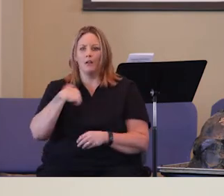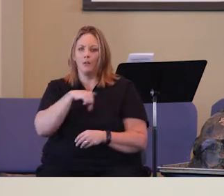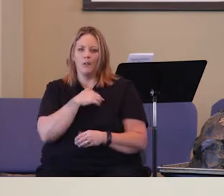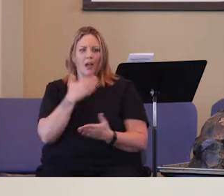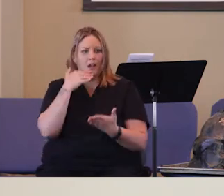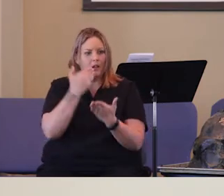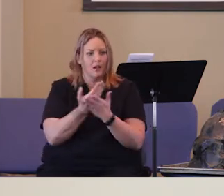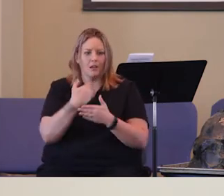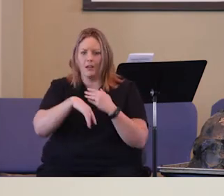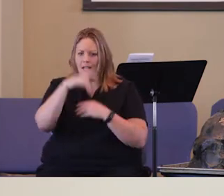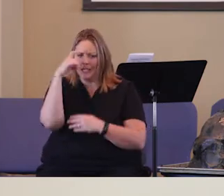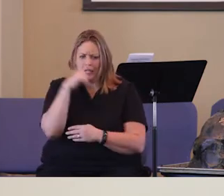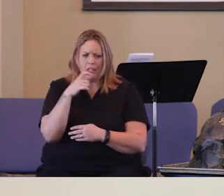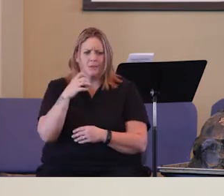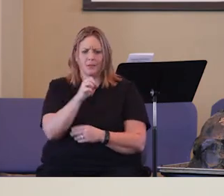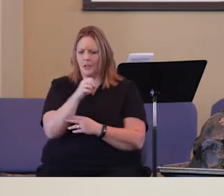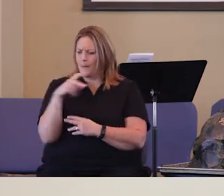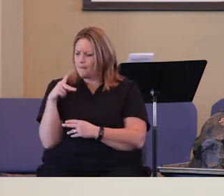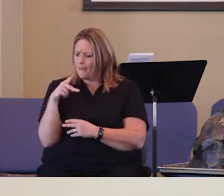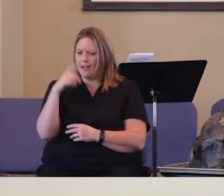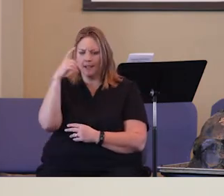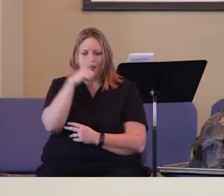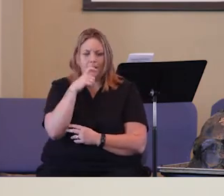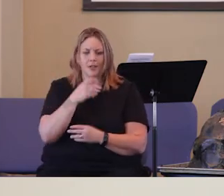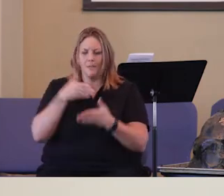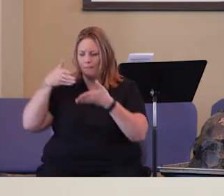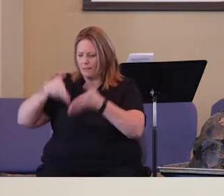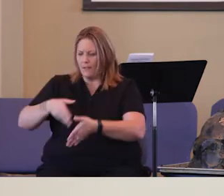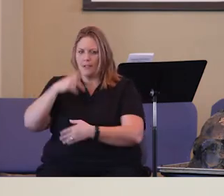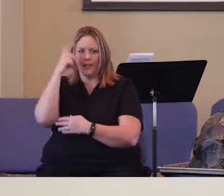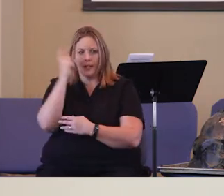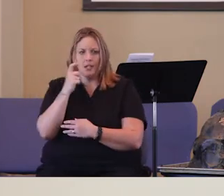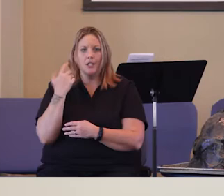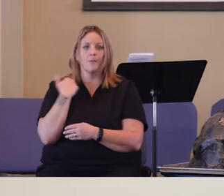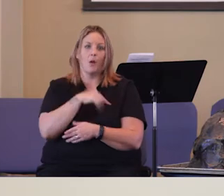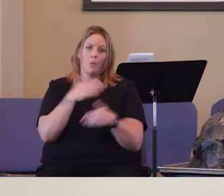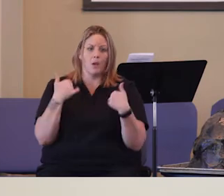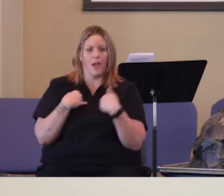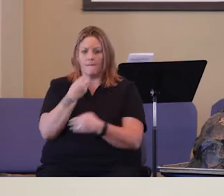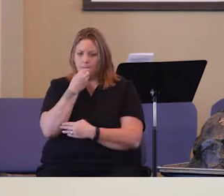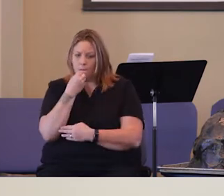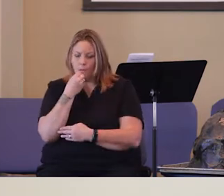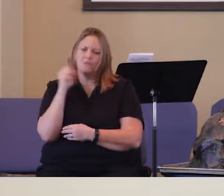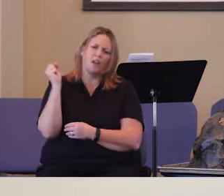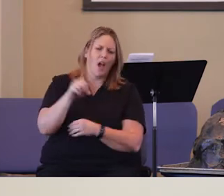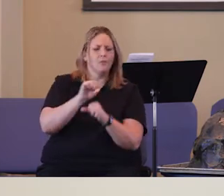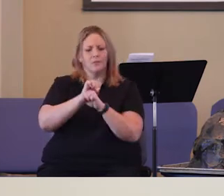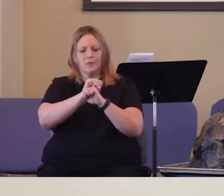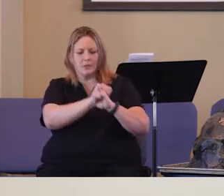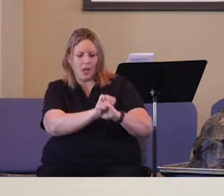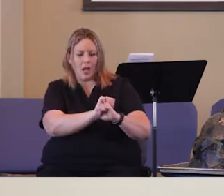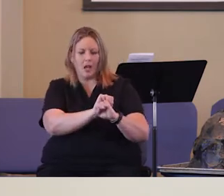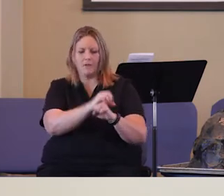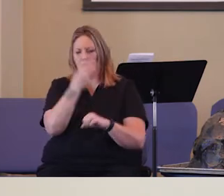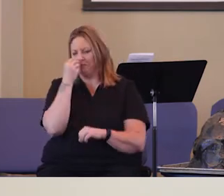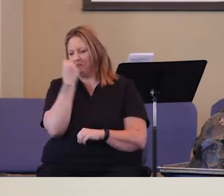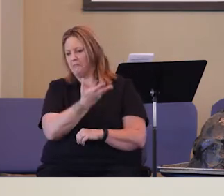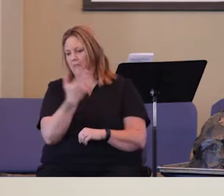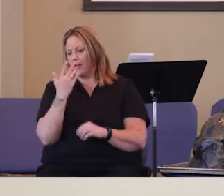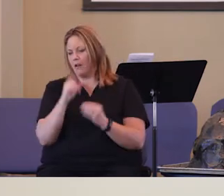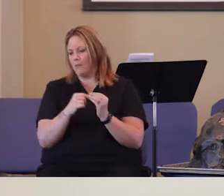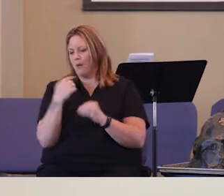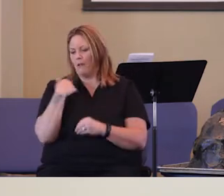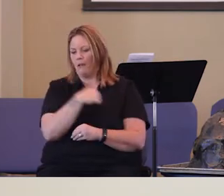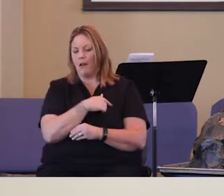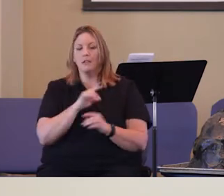so good in Egypt. We should have gone back to Egypt. Why don't you leave us in Egypt? We had food there. Yeah, were slaves. They didn't